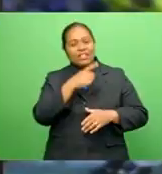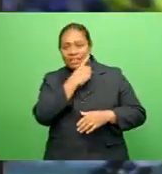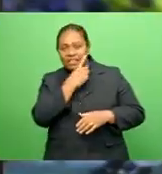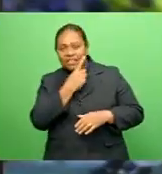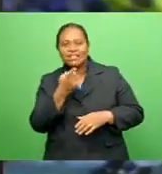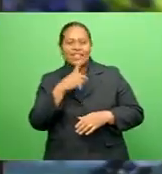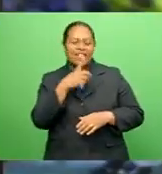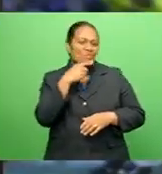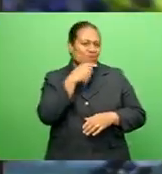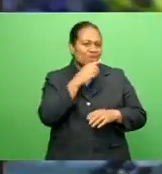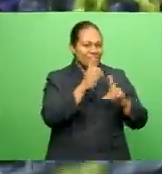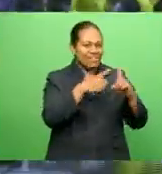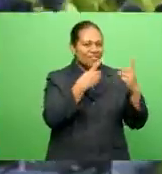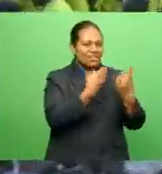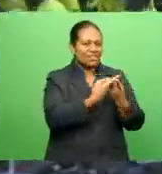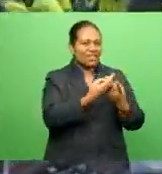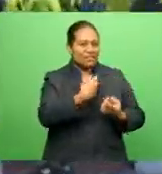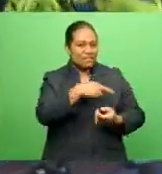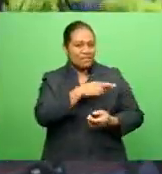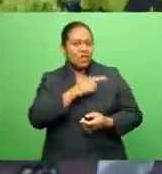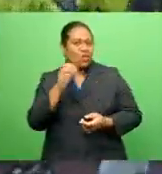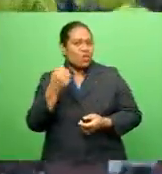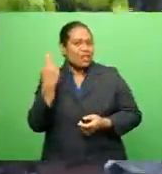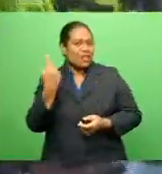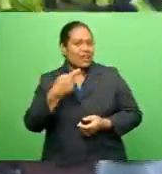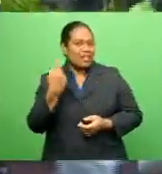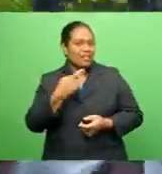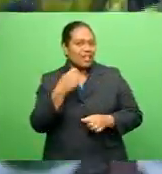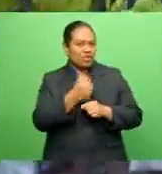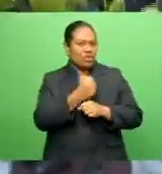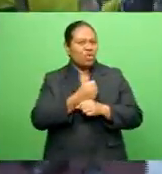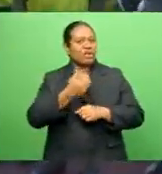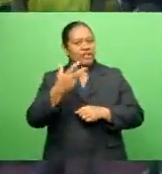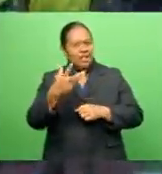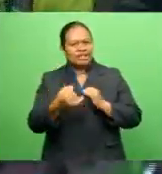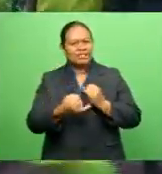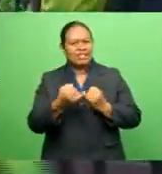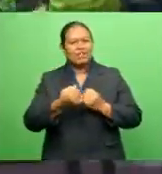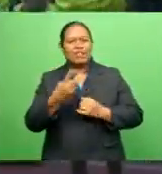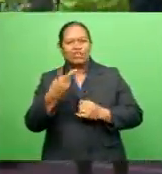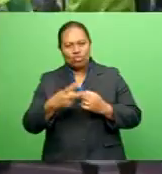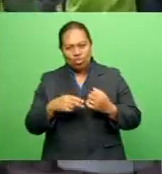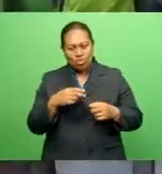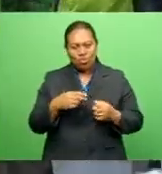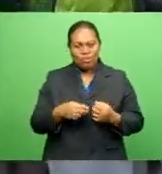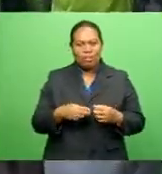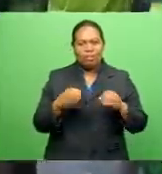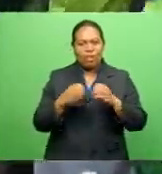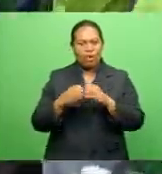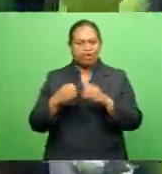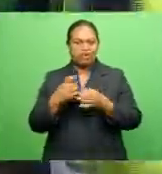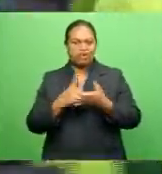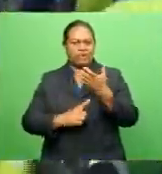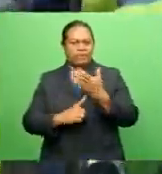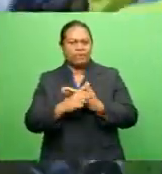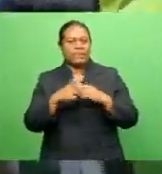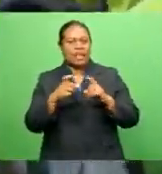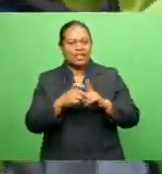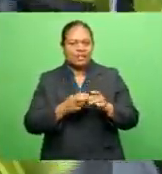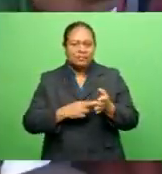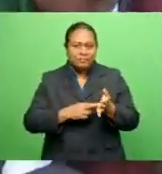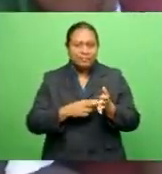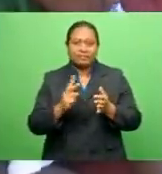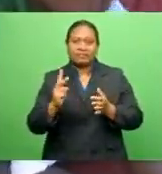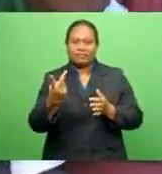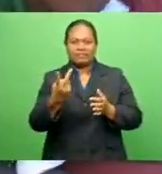and boys division R-SMS won with 11 gold, 9 silver and 2 bronze medals In second place is Dudley High School With